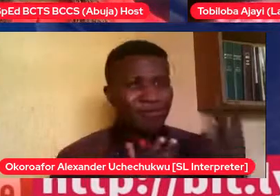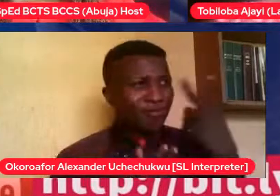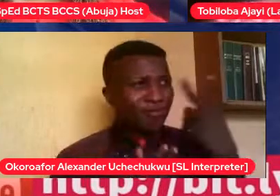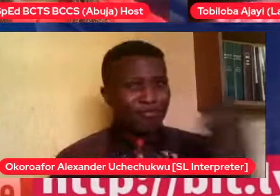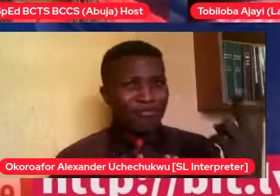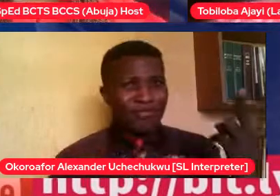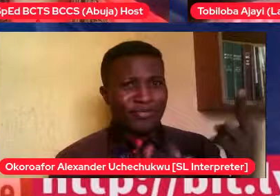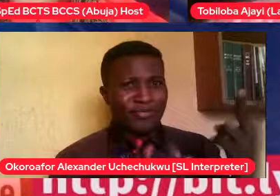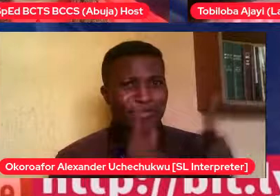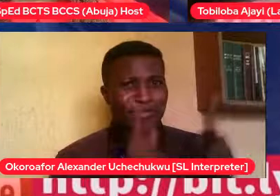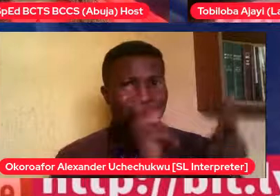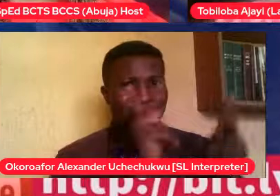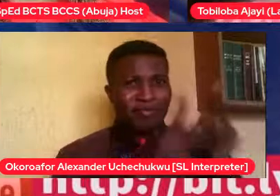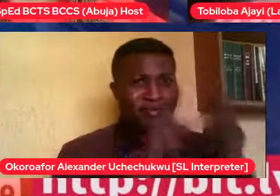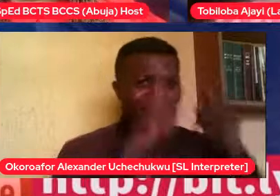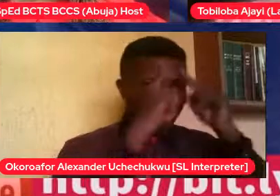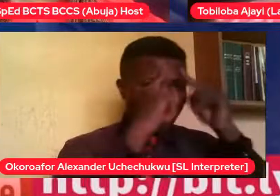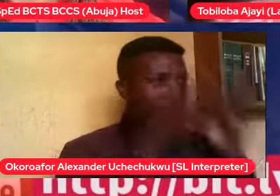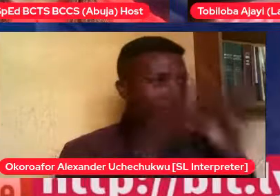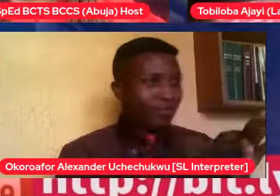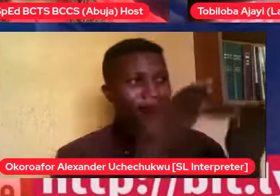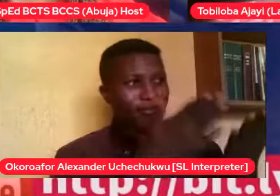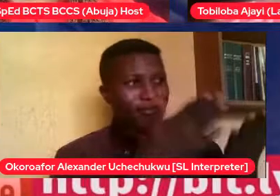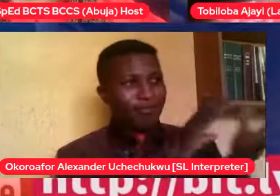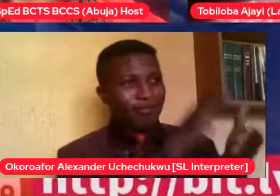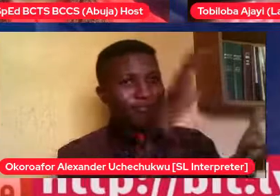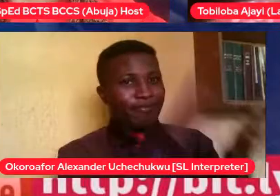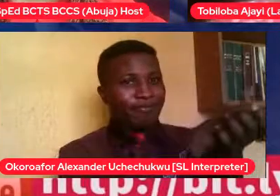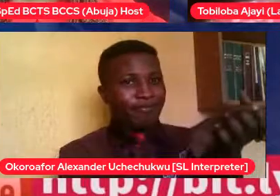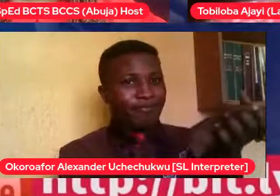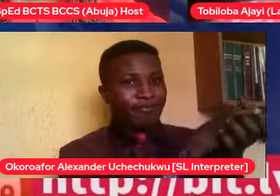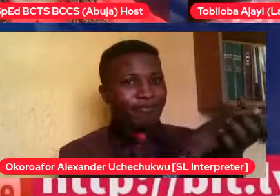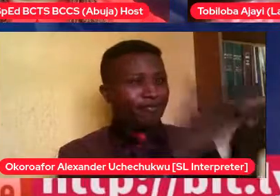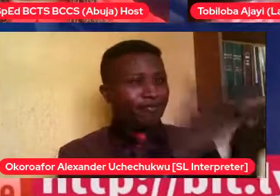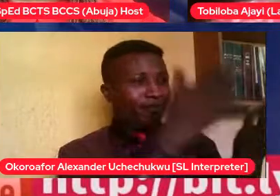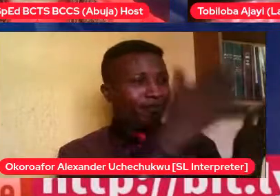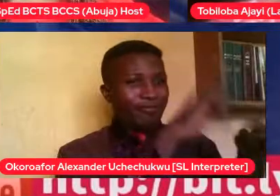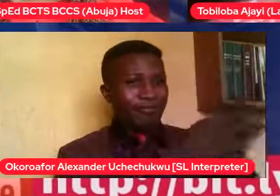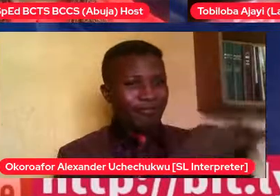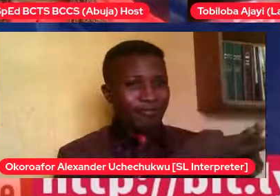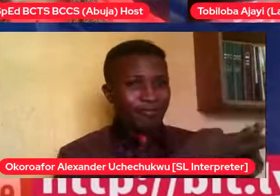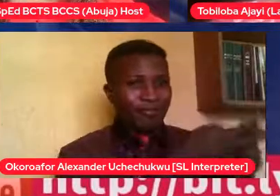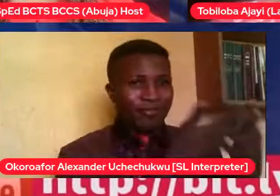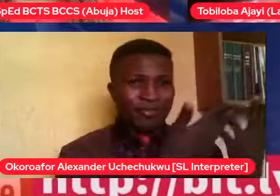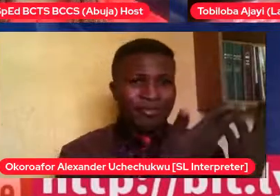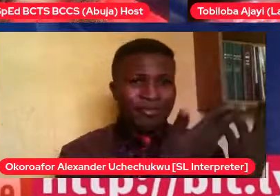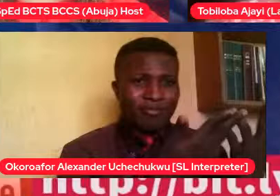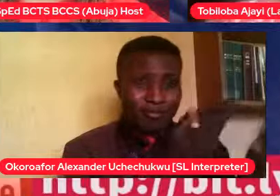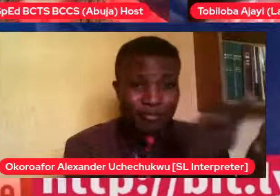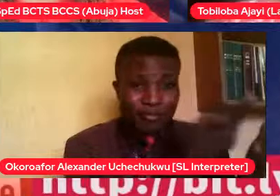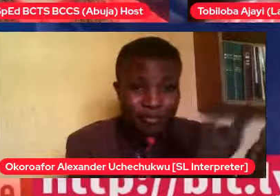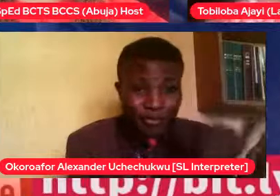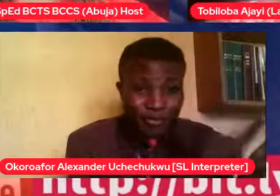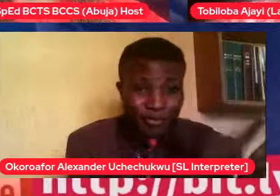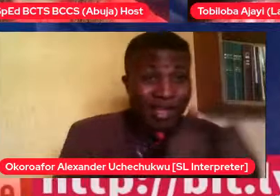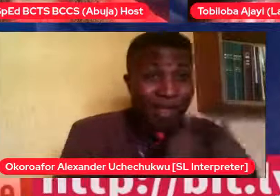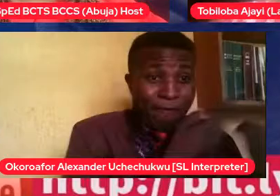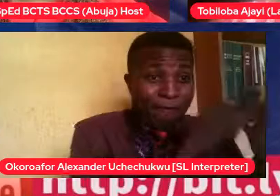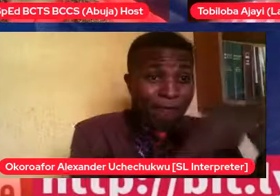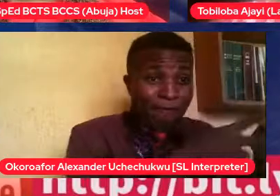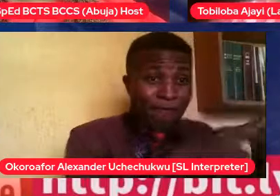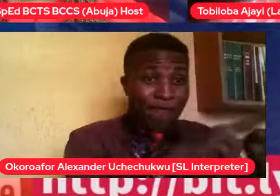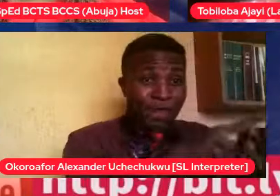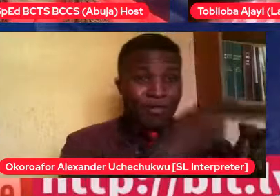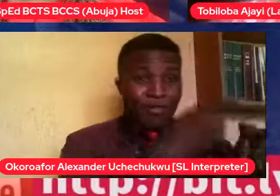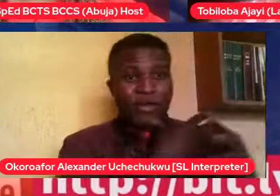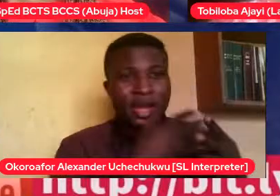relationship. We both bring something to the table. And we both have value that we have inherently, not just